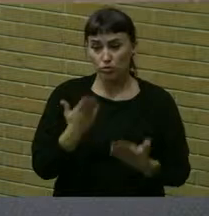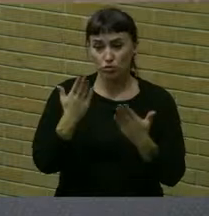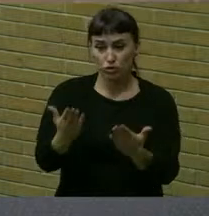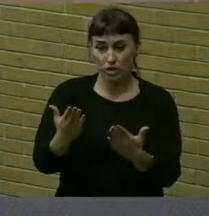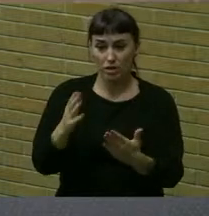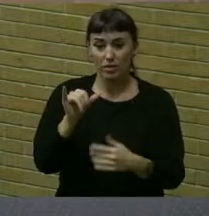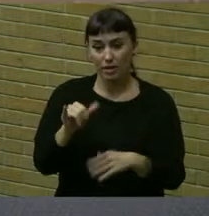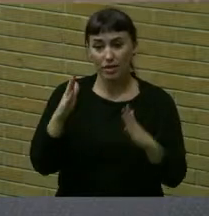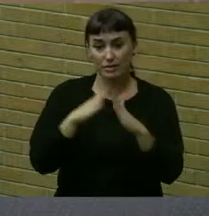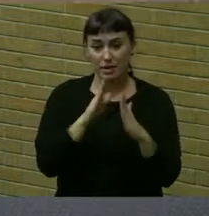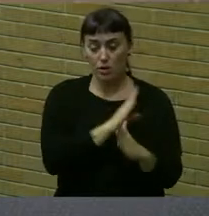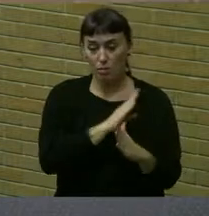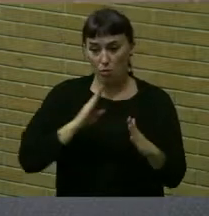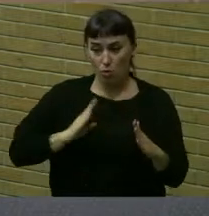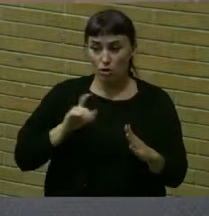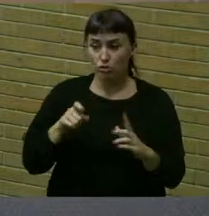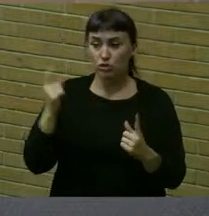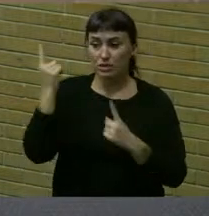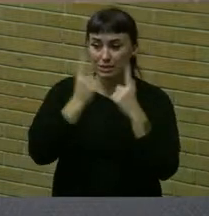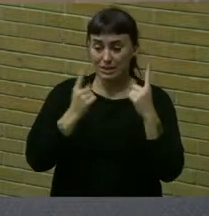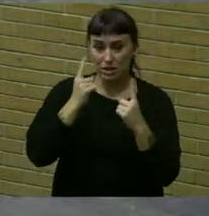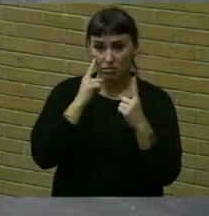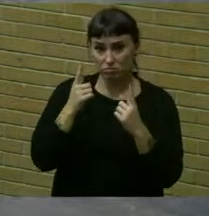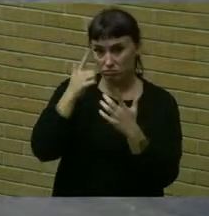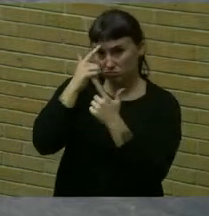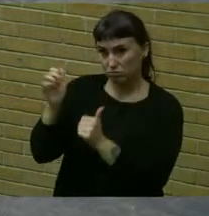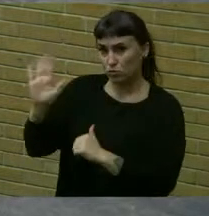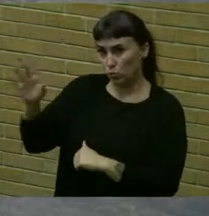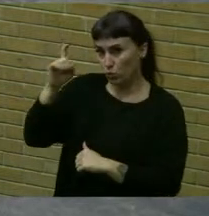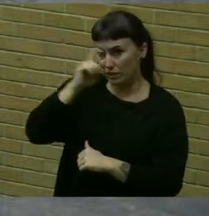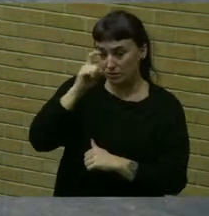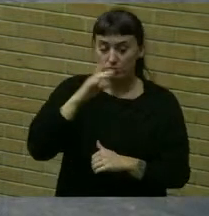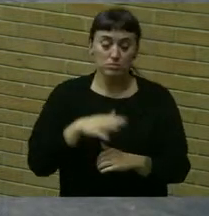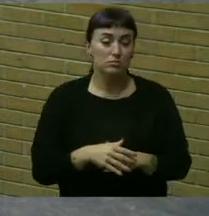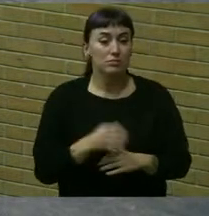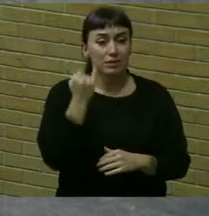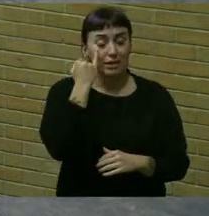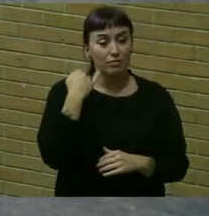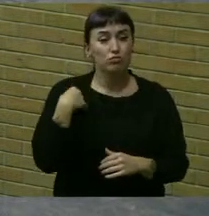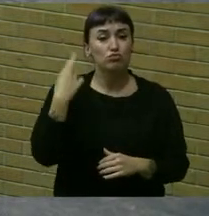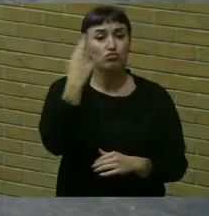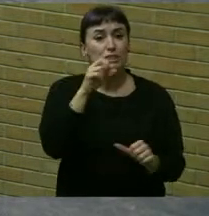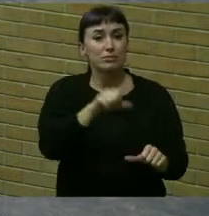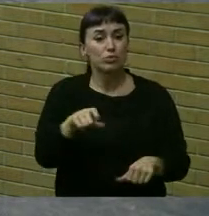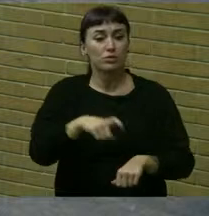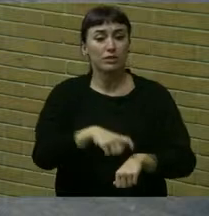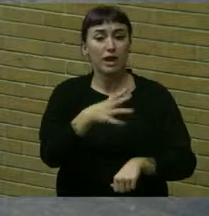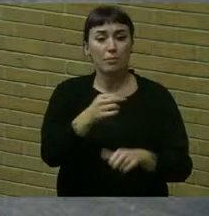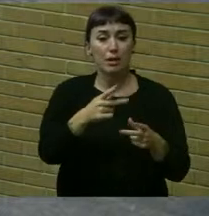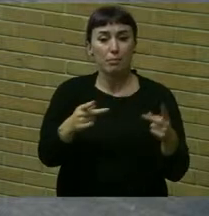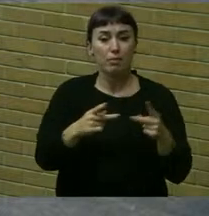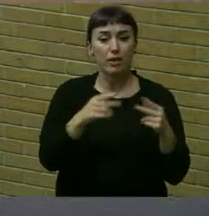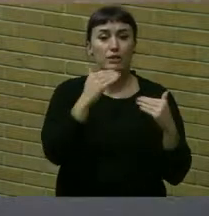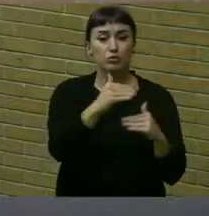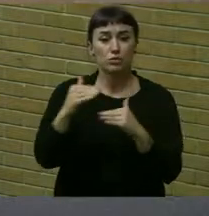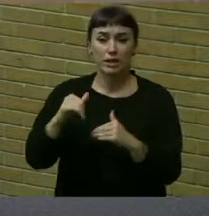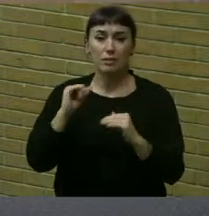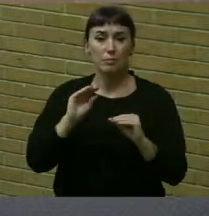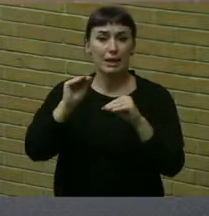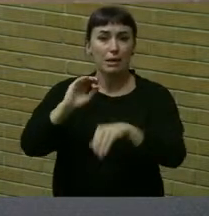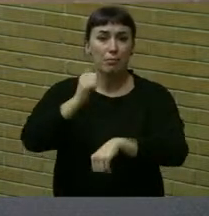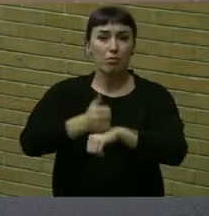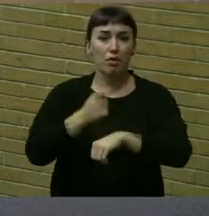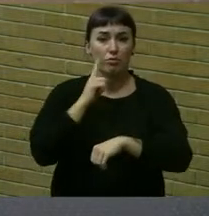is that the town board ought to consider, I leave it up to your wisdom, as to whether reasonable time and place restrictions can be placed